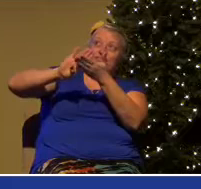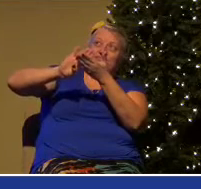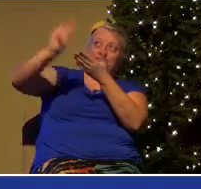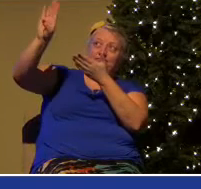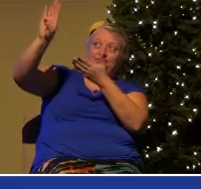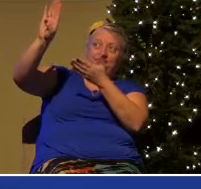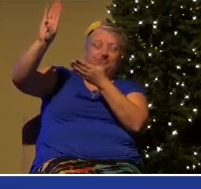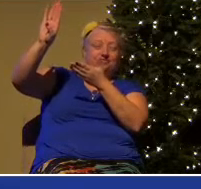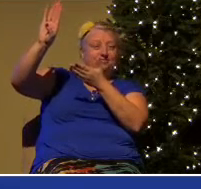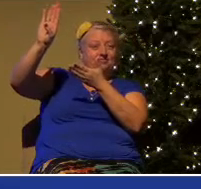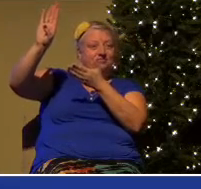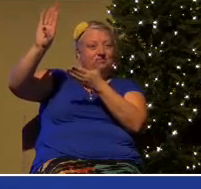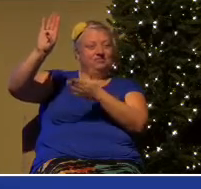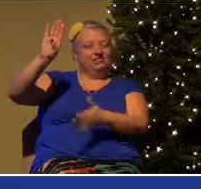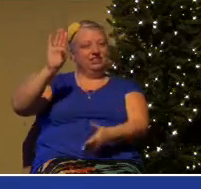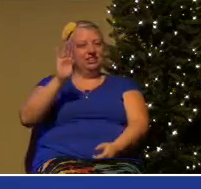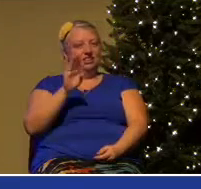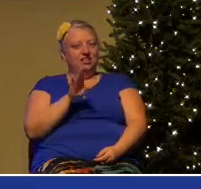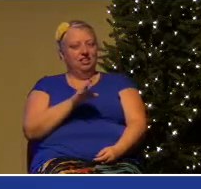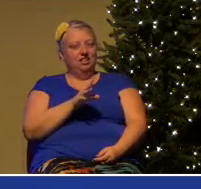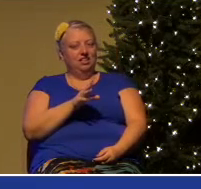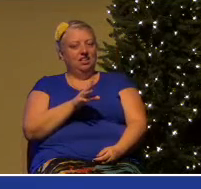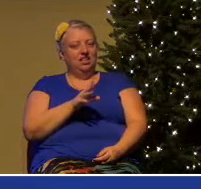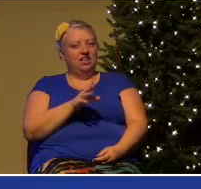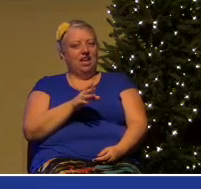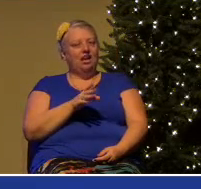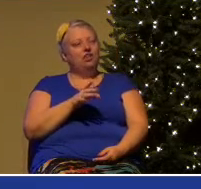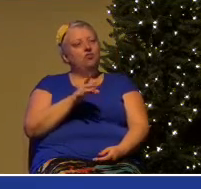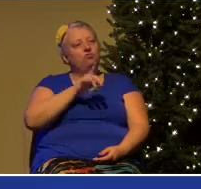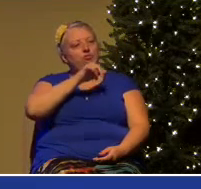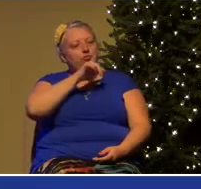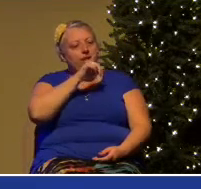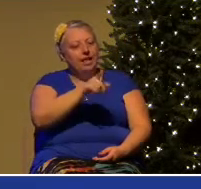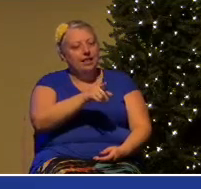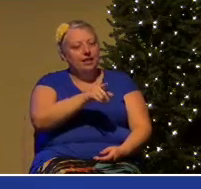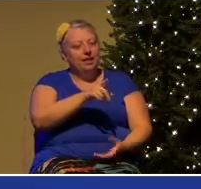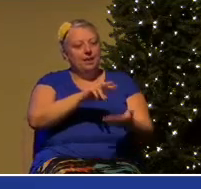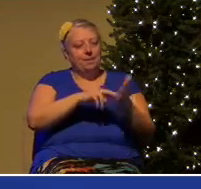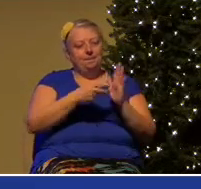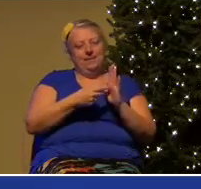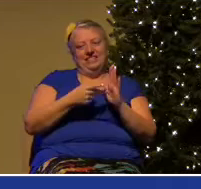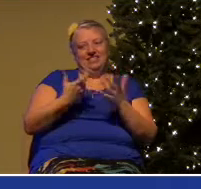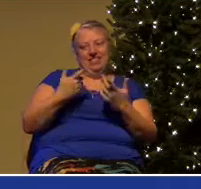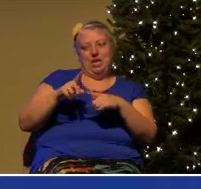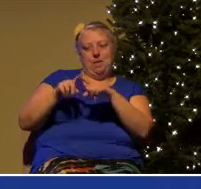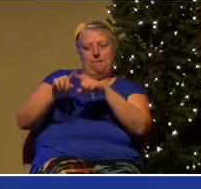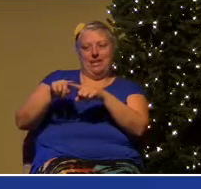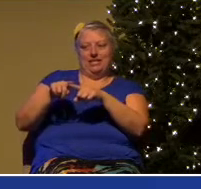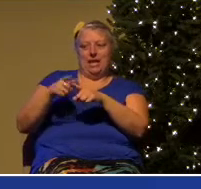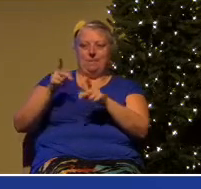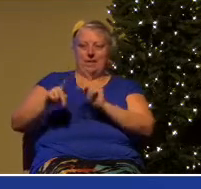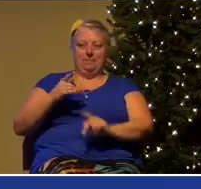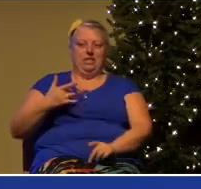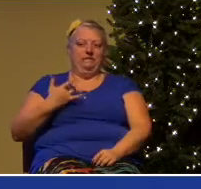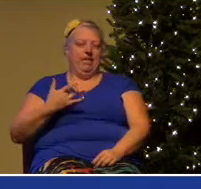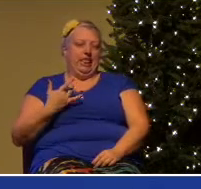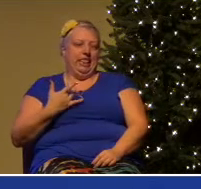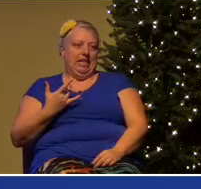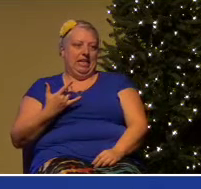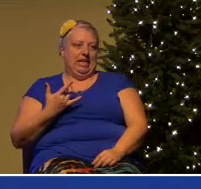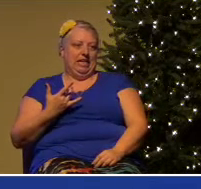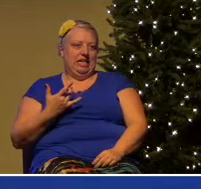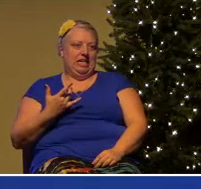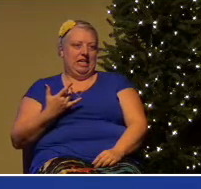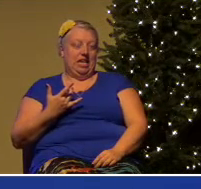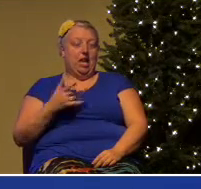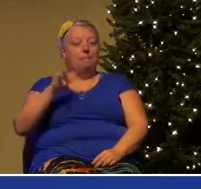redefines reality according to its own field. And in the end, you lose your freedom to the politically correct